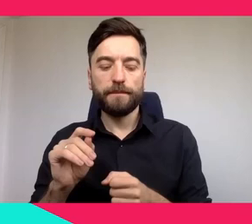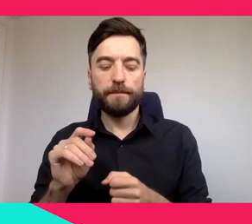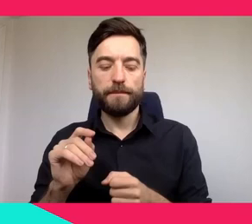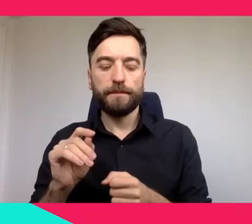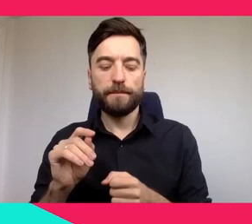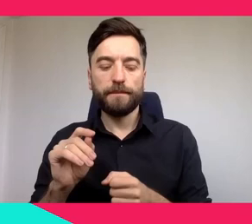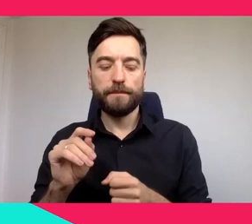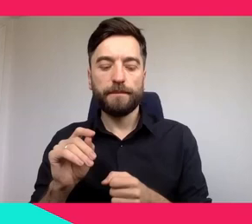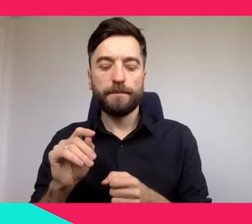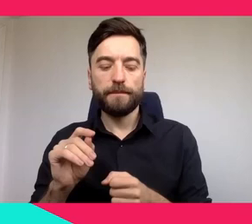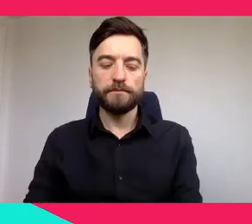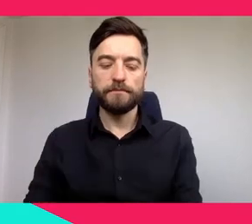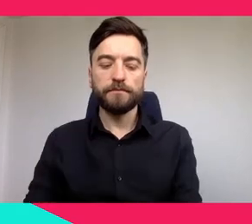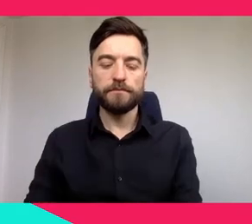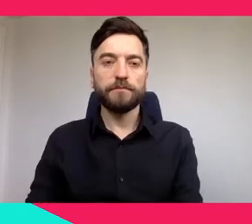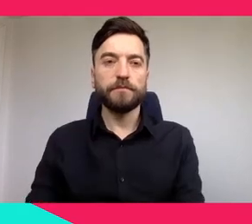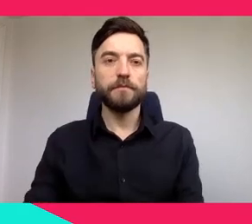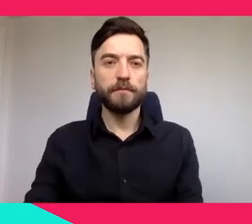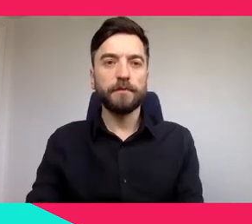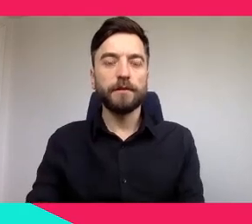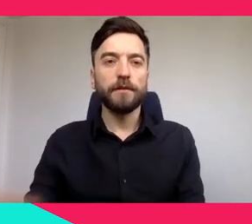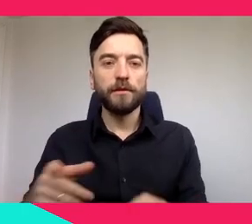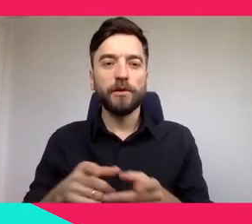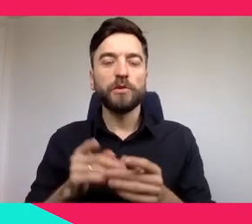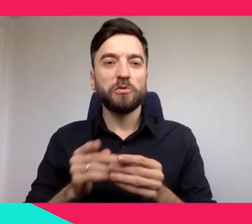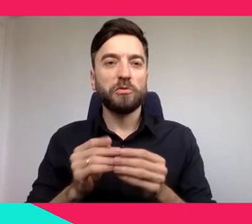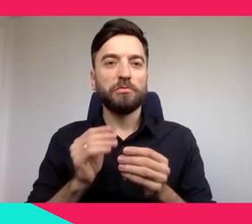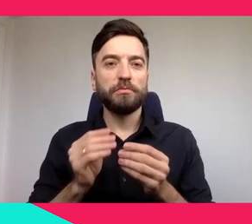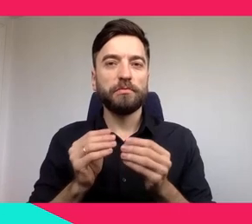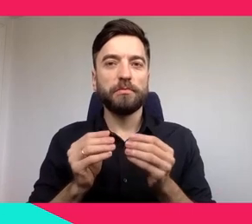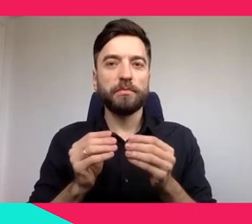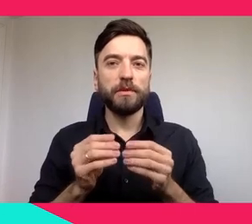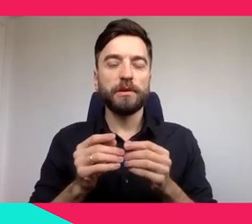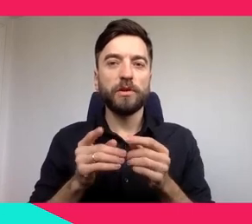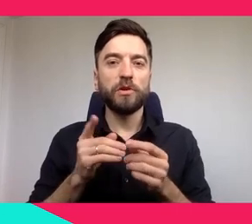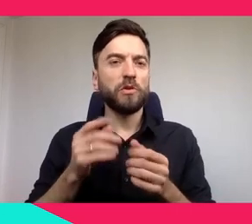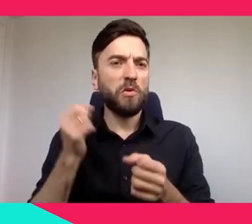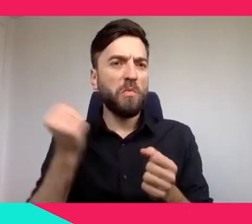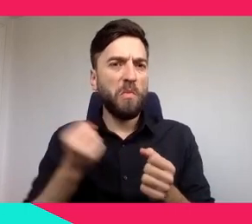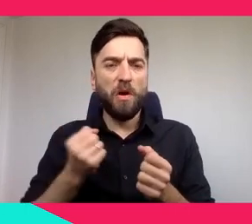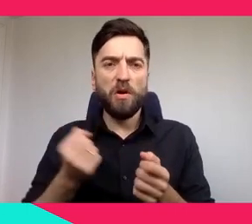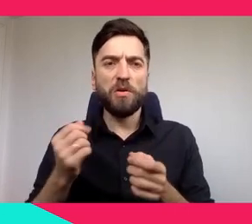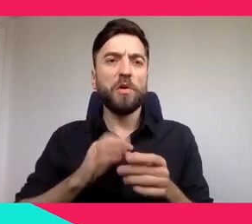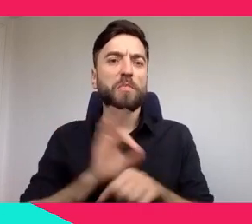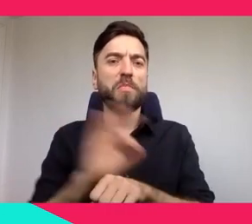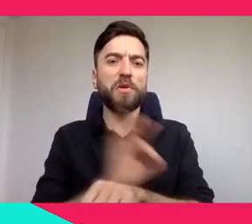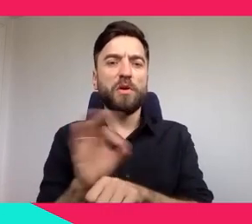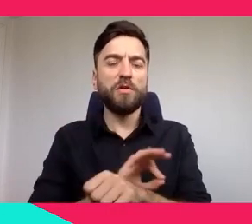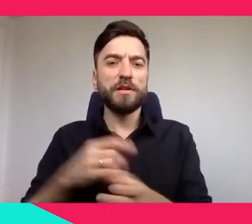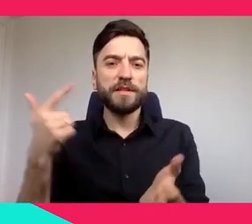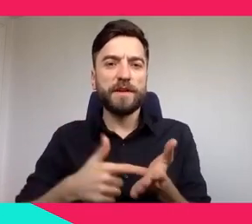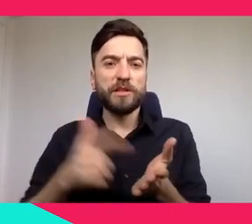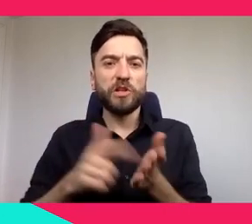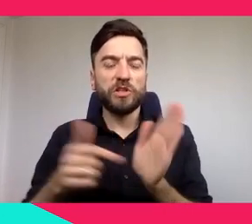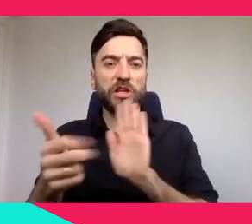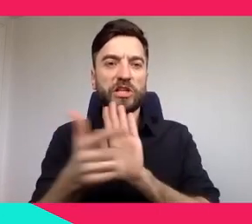since it's released in 2017, it was operated in different places such as the Institut du Monde d'Arab